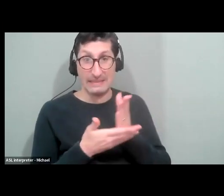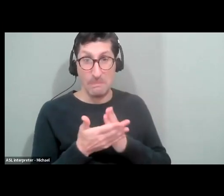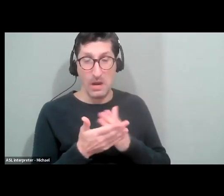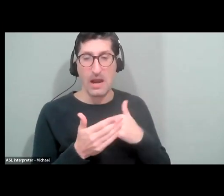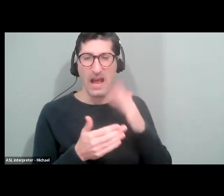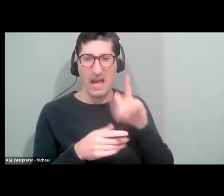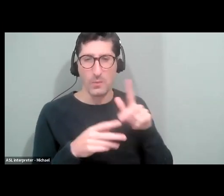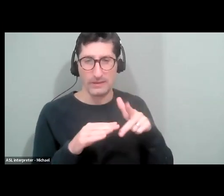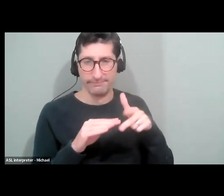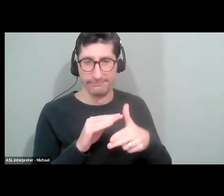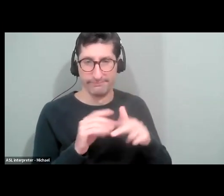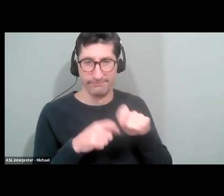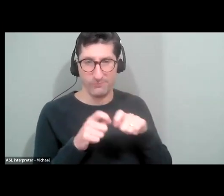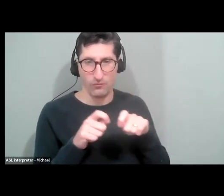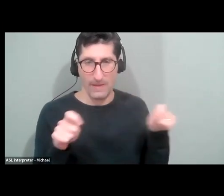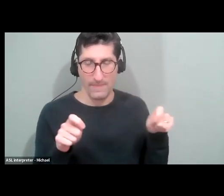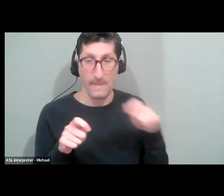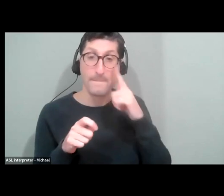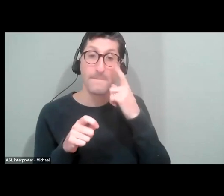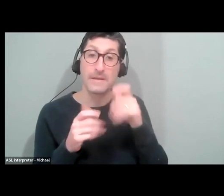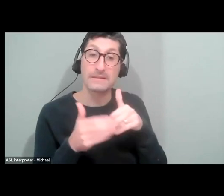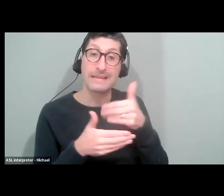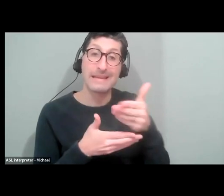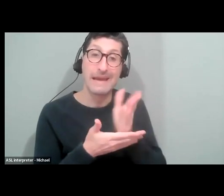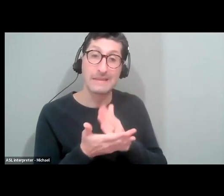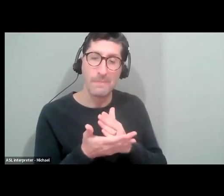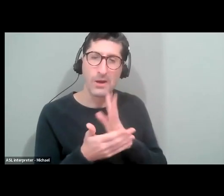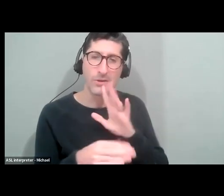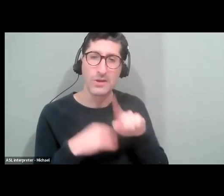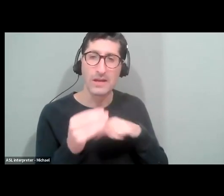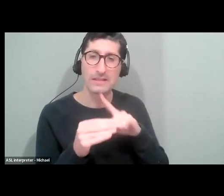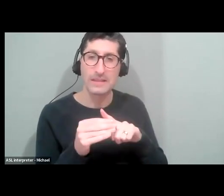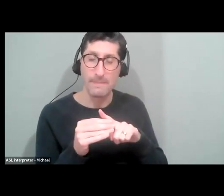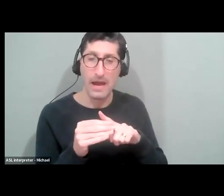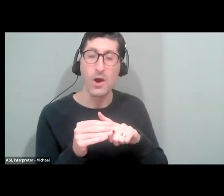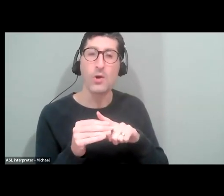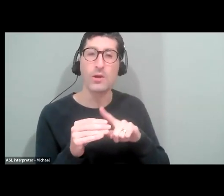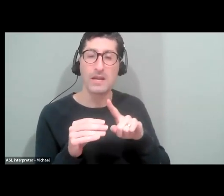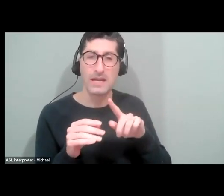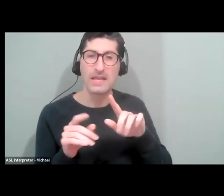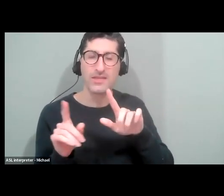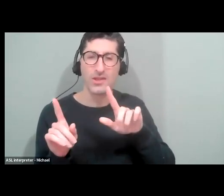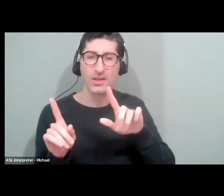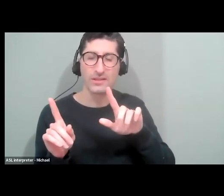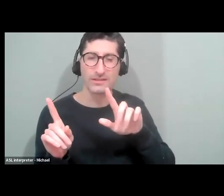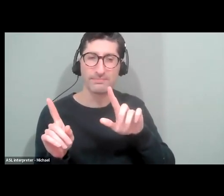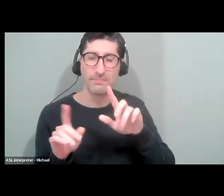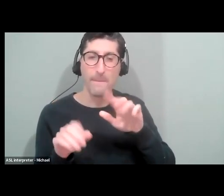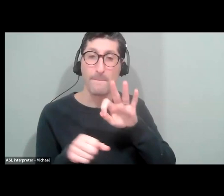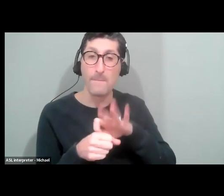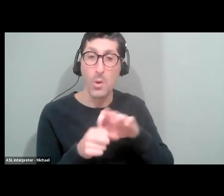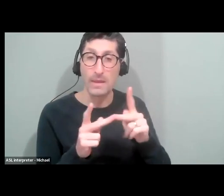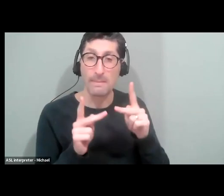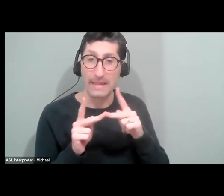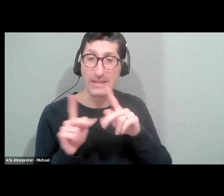start of the, uh, the polling place accessibility surveying training. Um, the actual